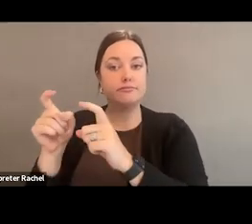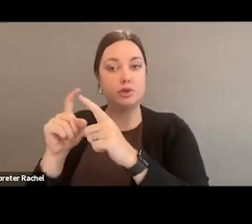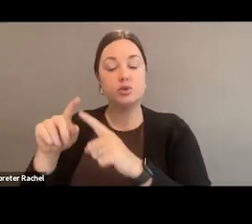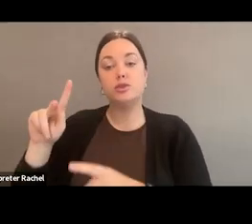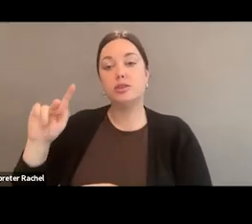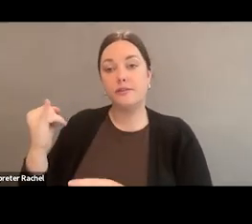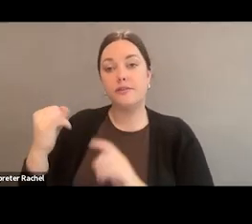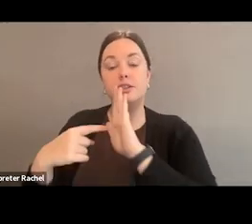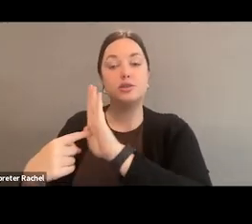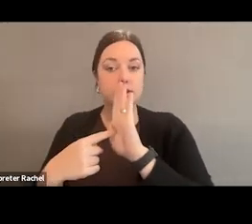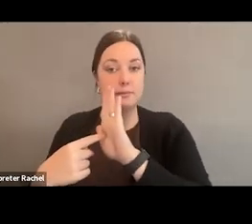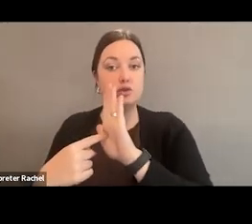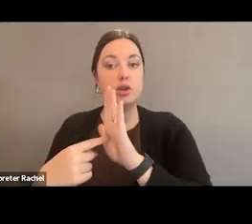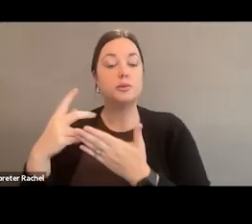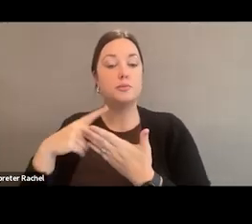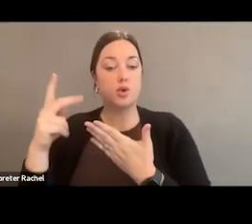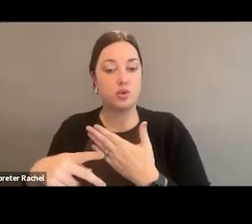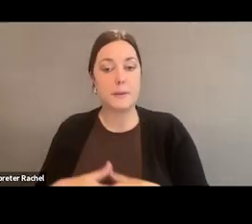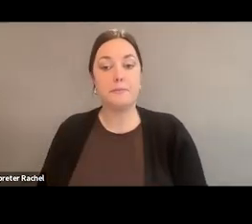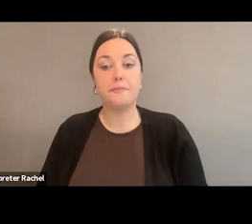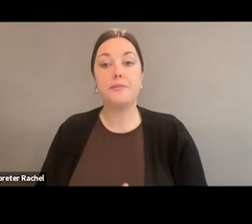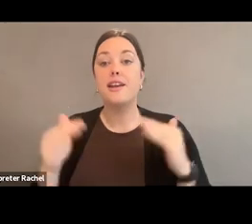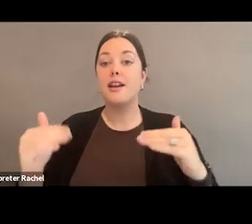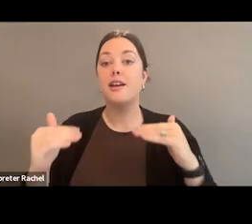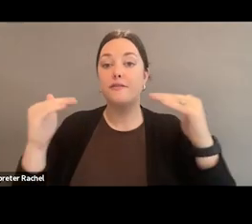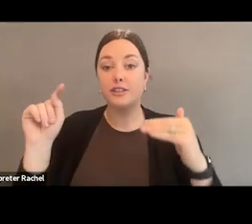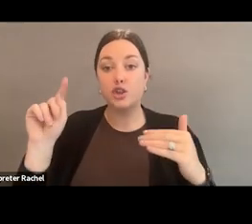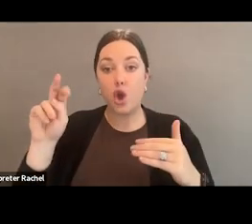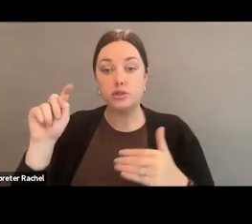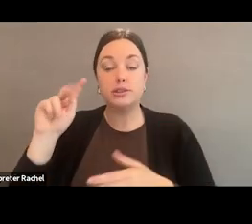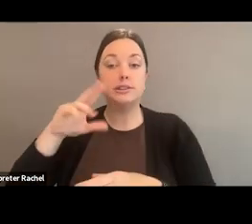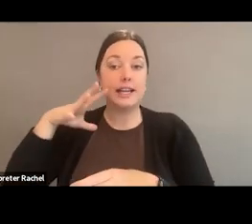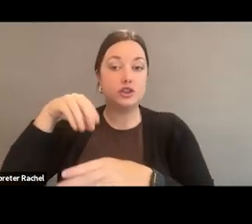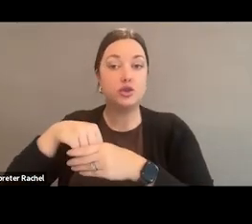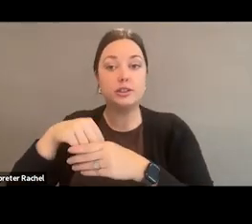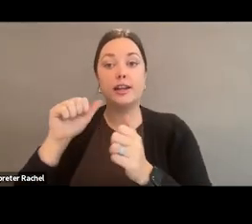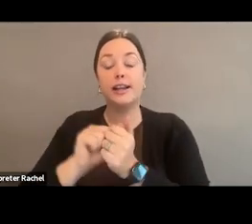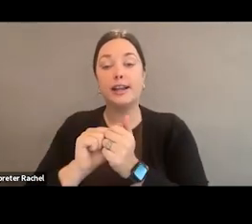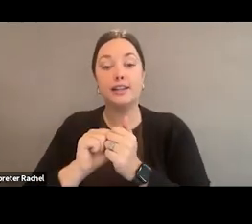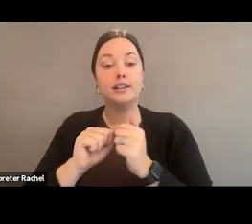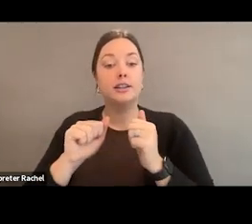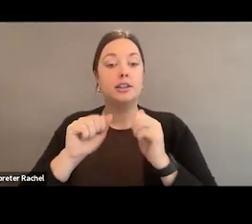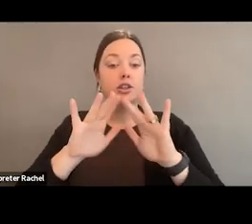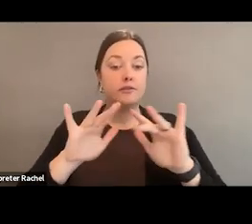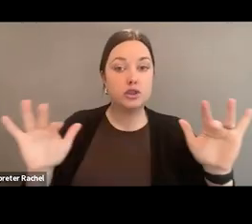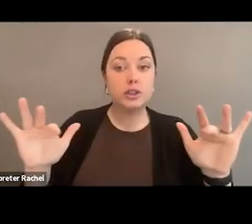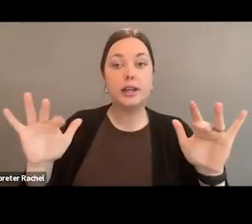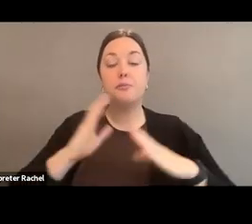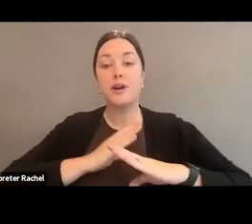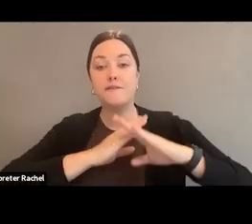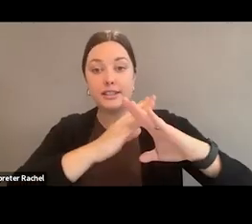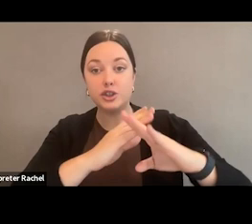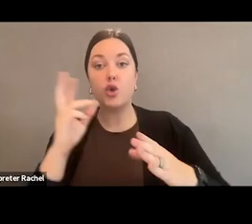demonstration program to advance arts integration into diversion, prevention, reentry, and